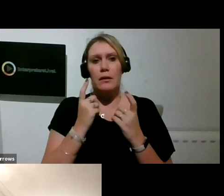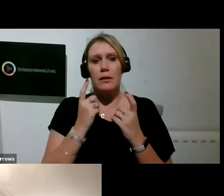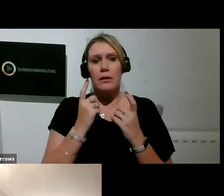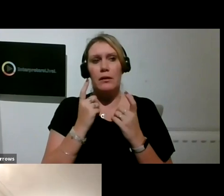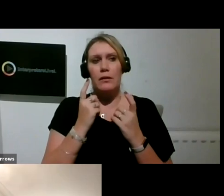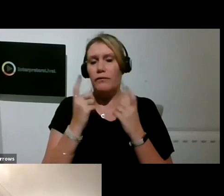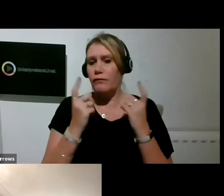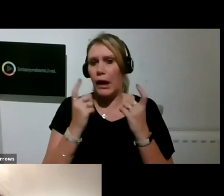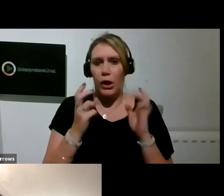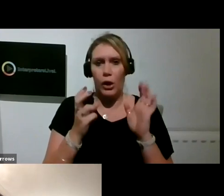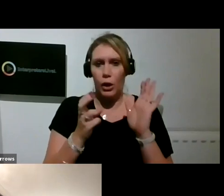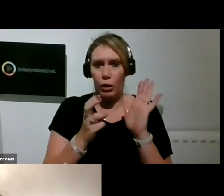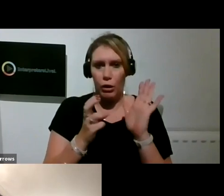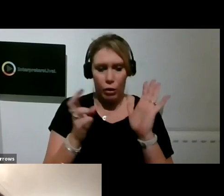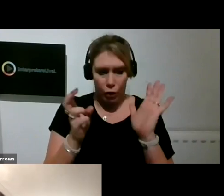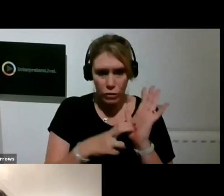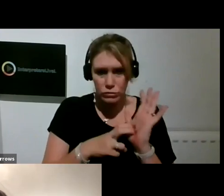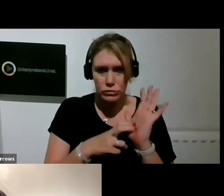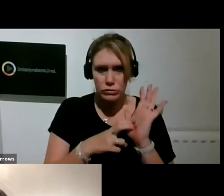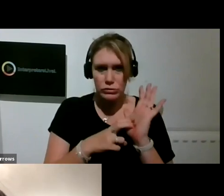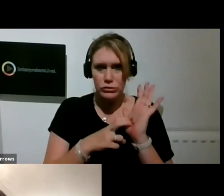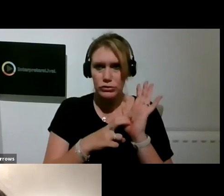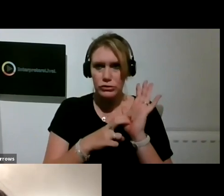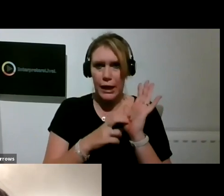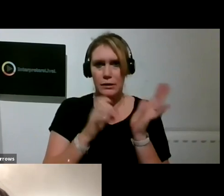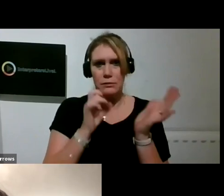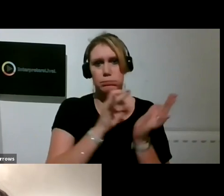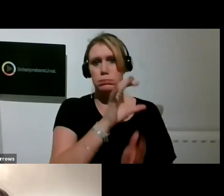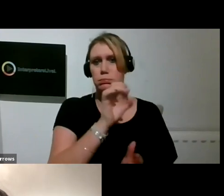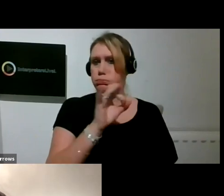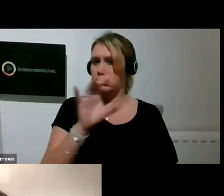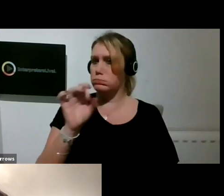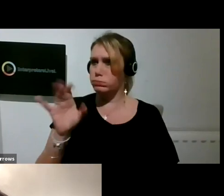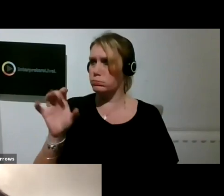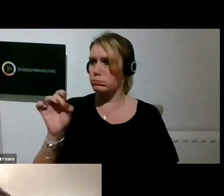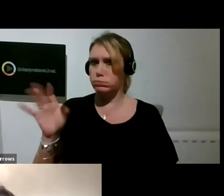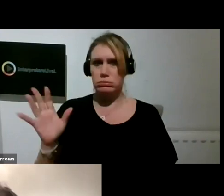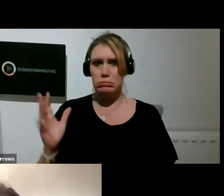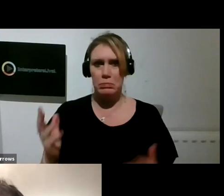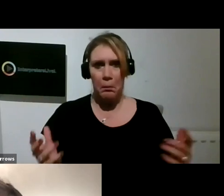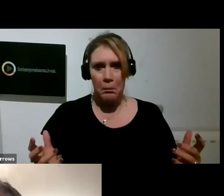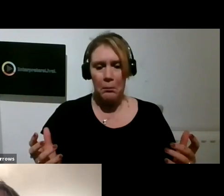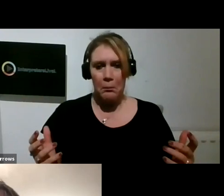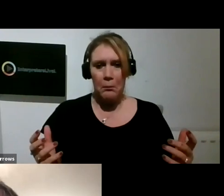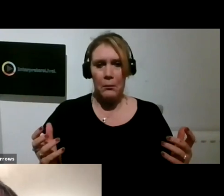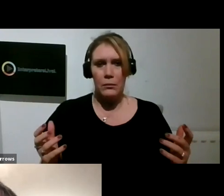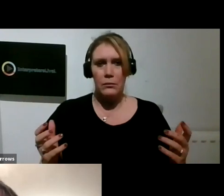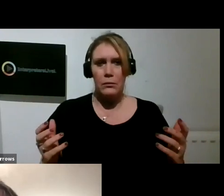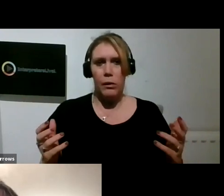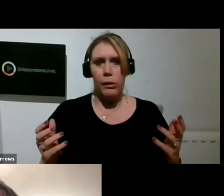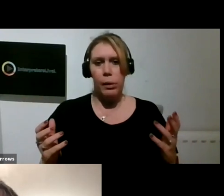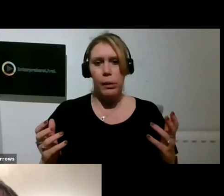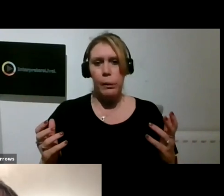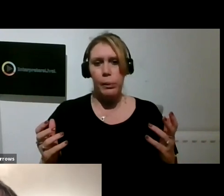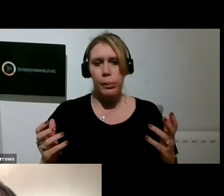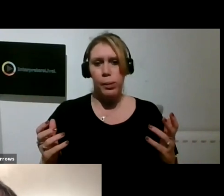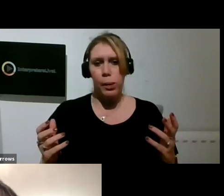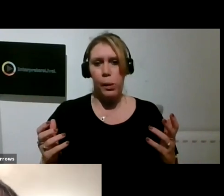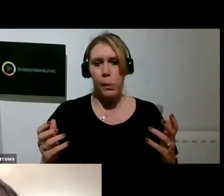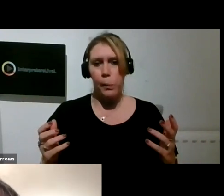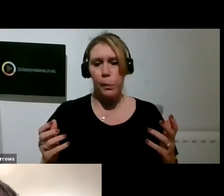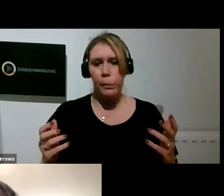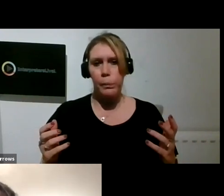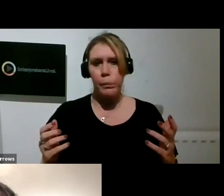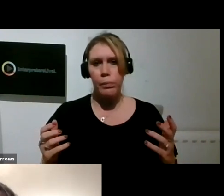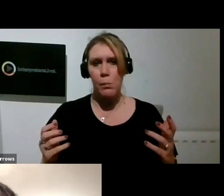kind of being swept away. And so we found